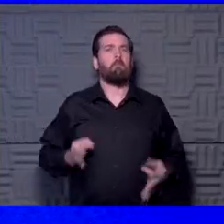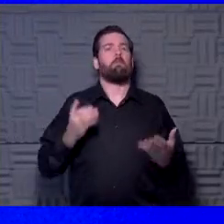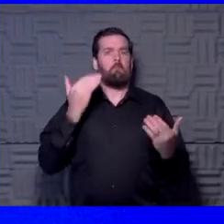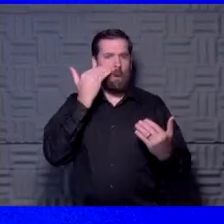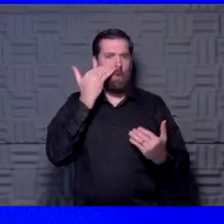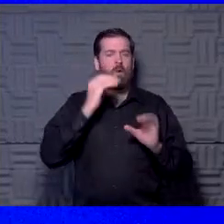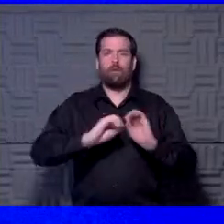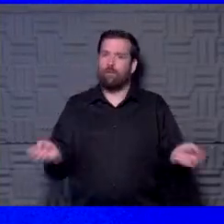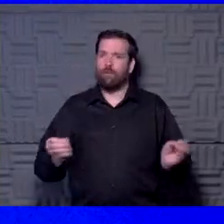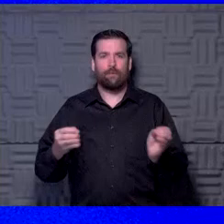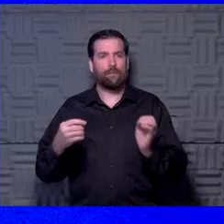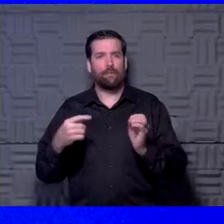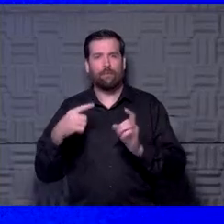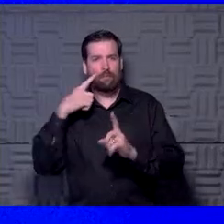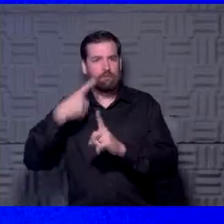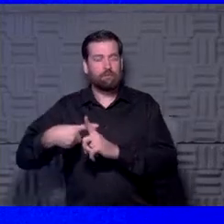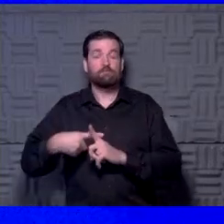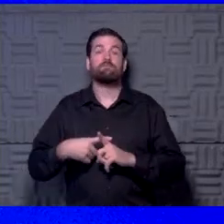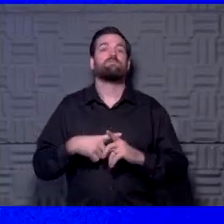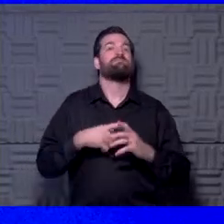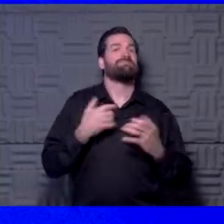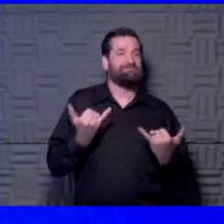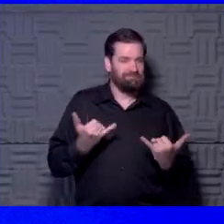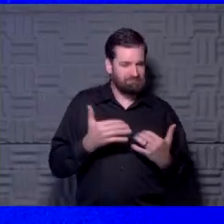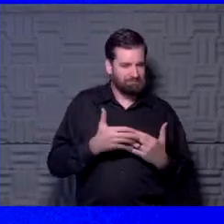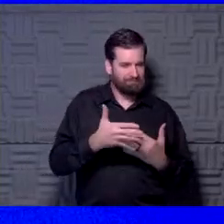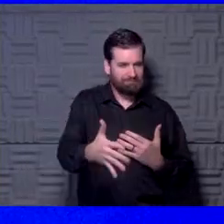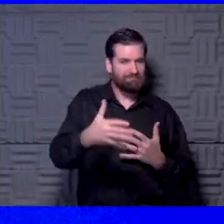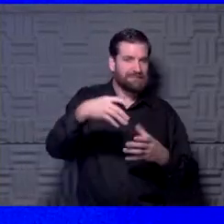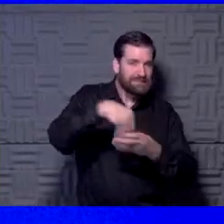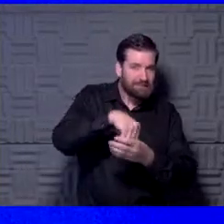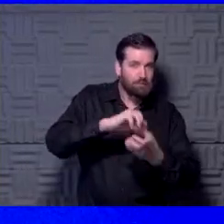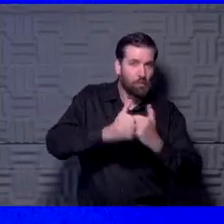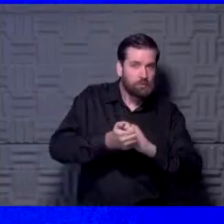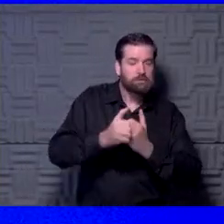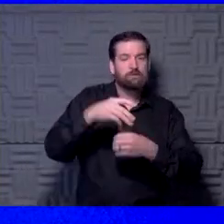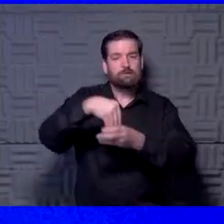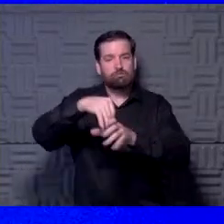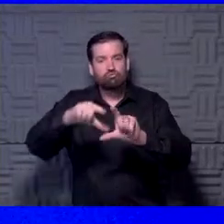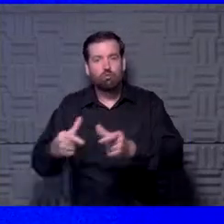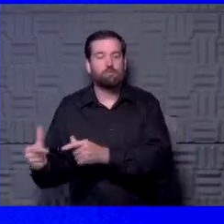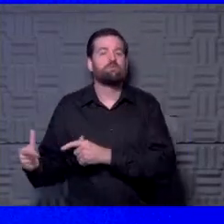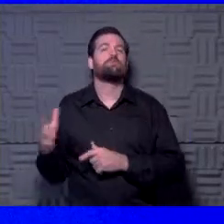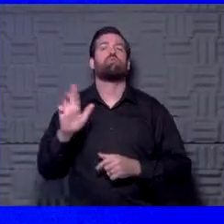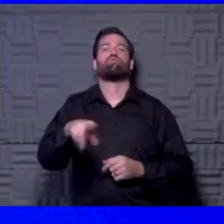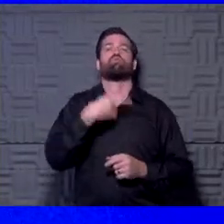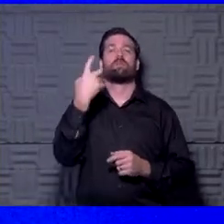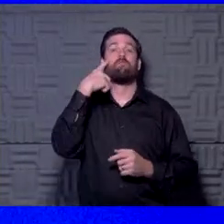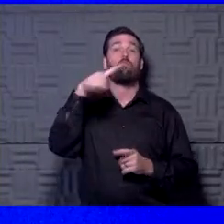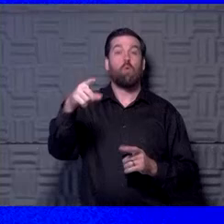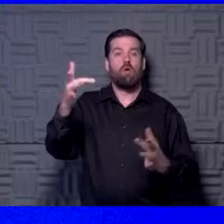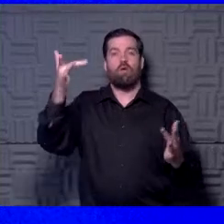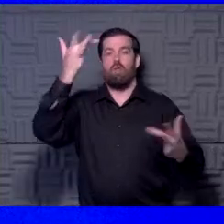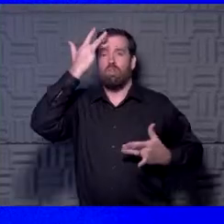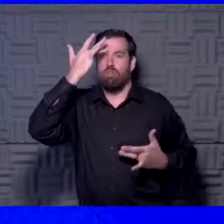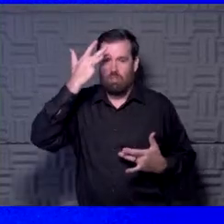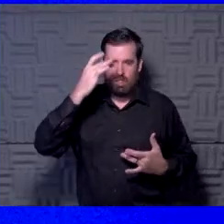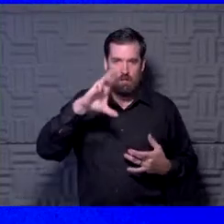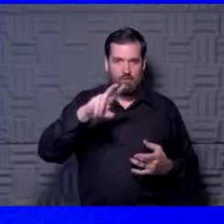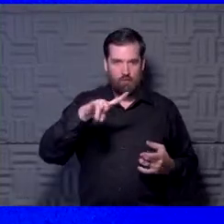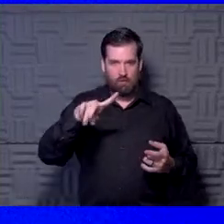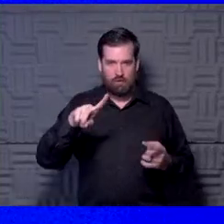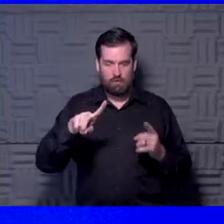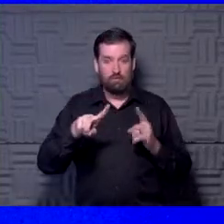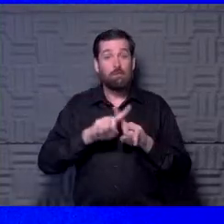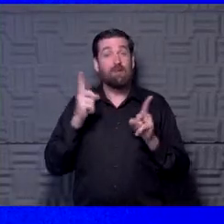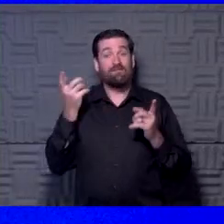probably safe. Now, what is your risk of getting COVID and being in those sports and being in those groups? That's one thing. But afterward, I think if